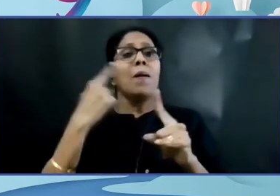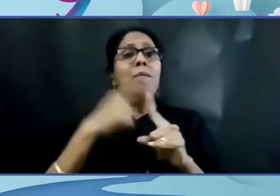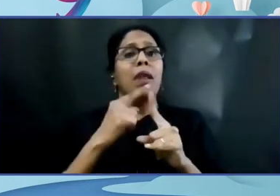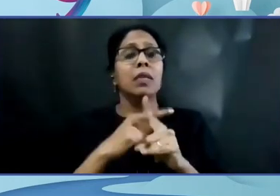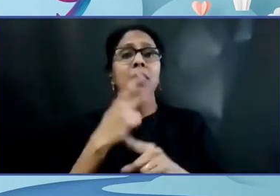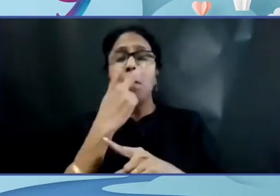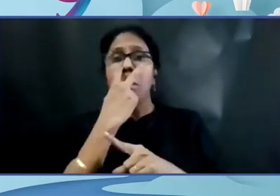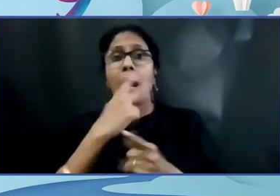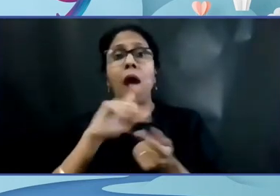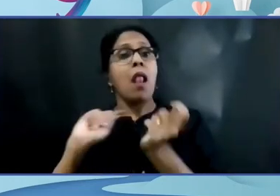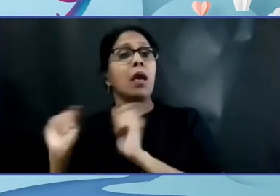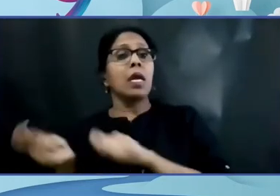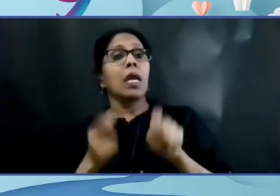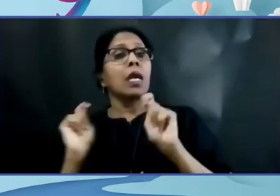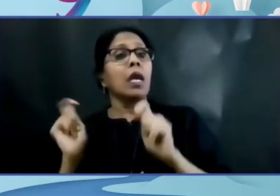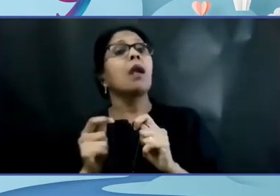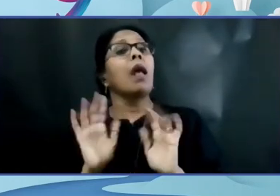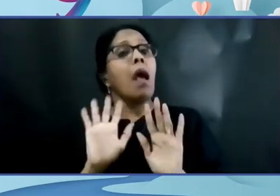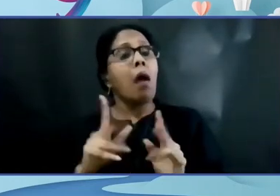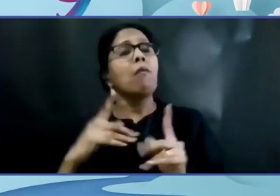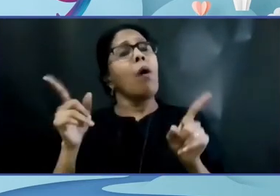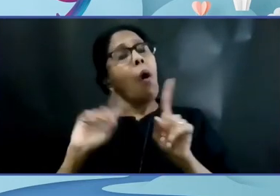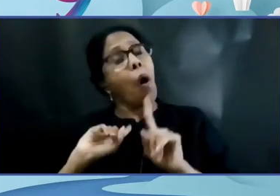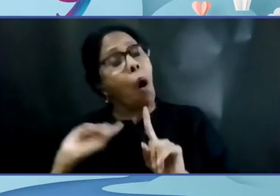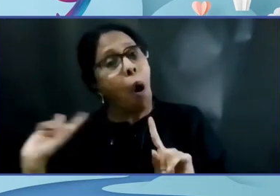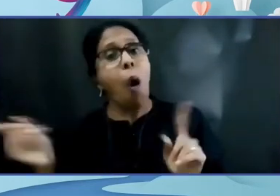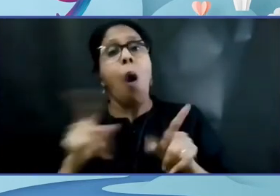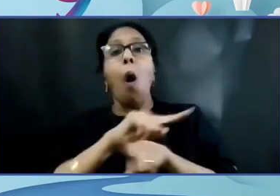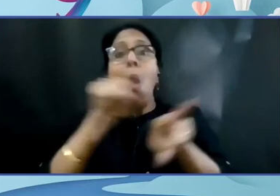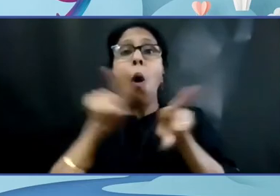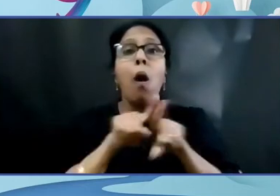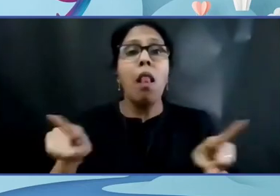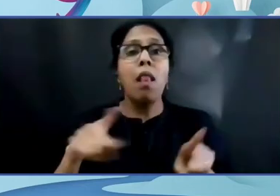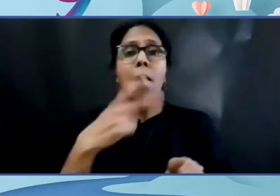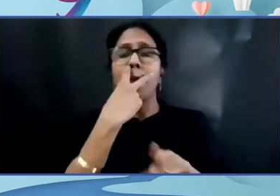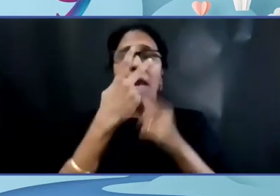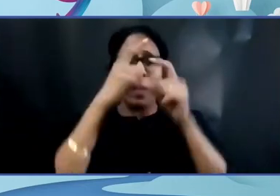in which everybody is blindfolded so the game is fair.